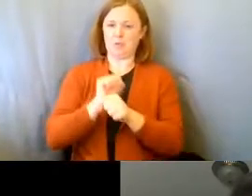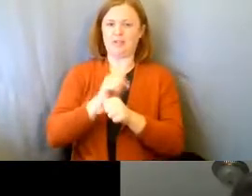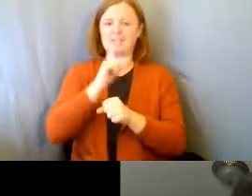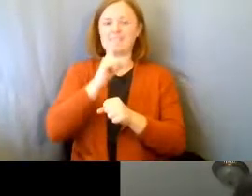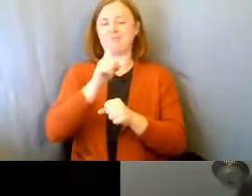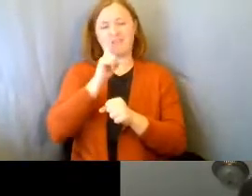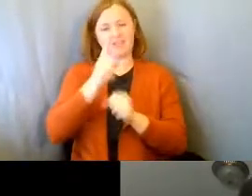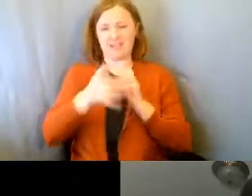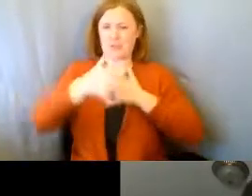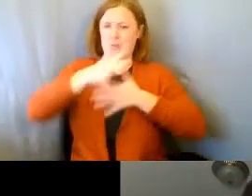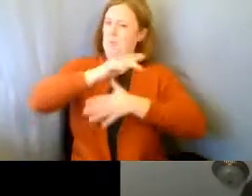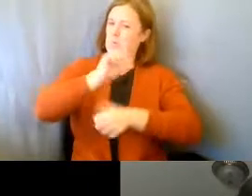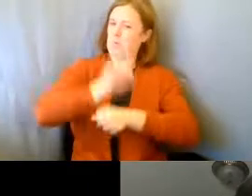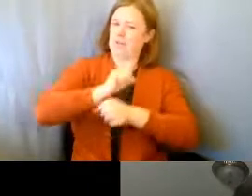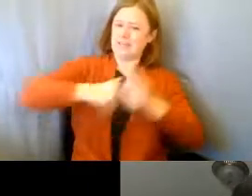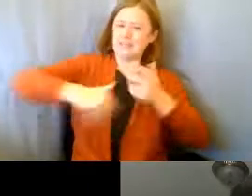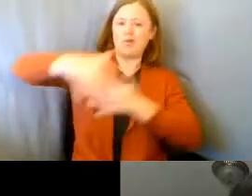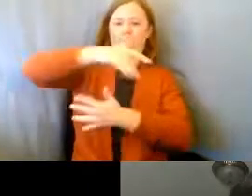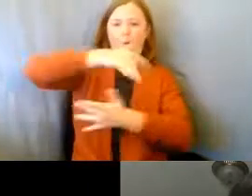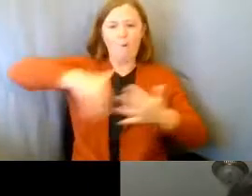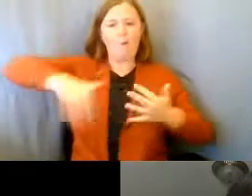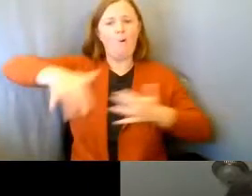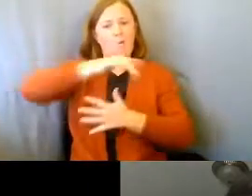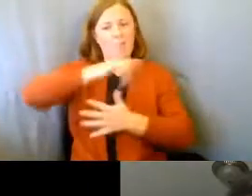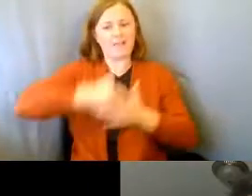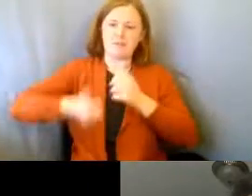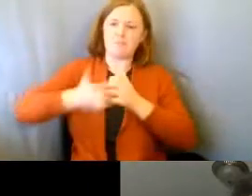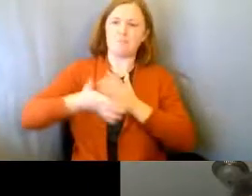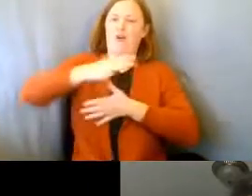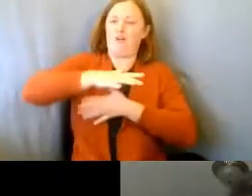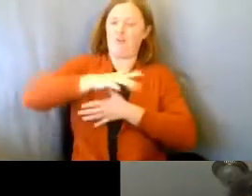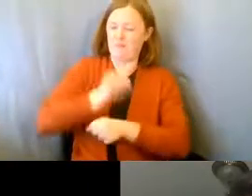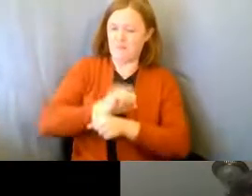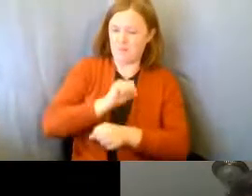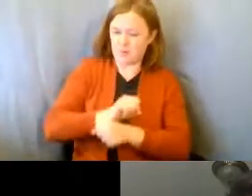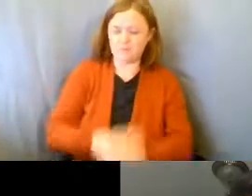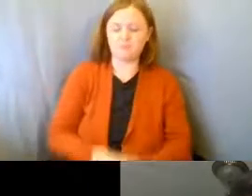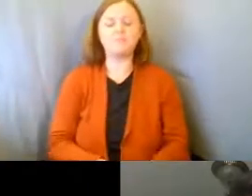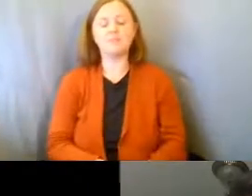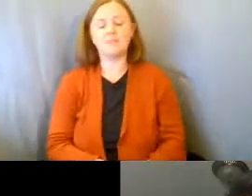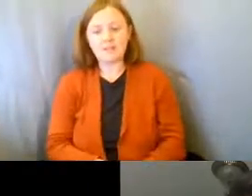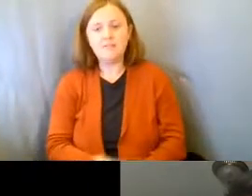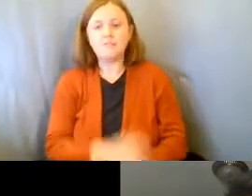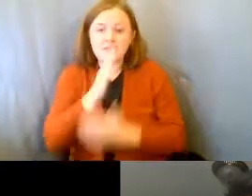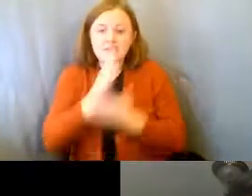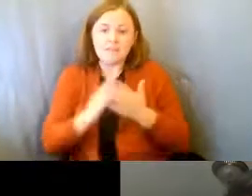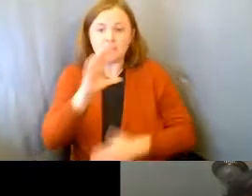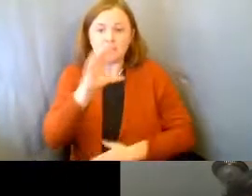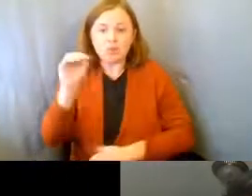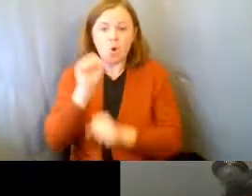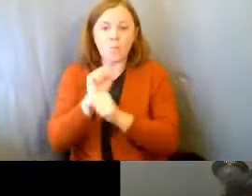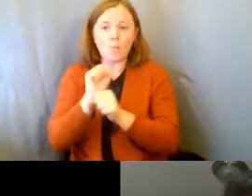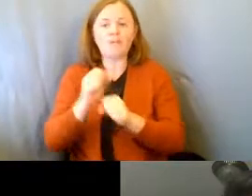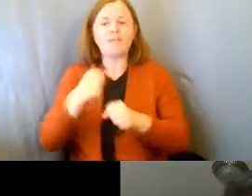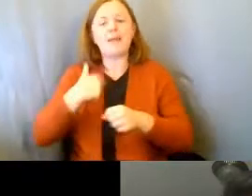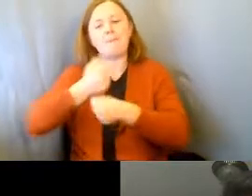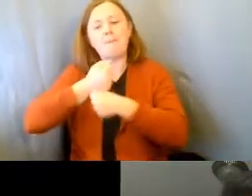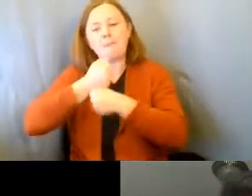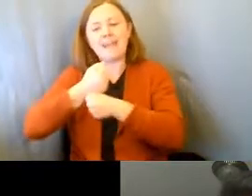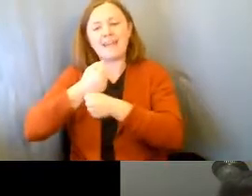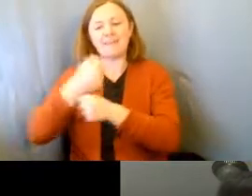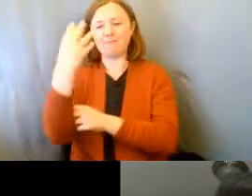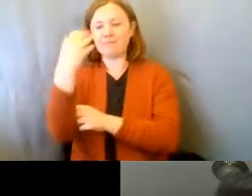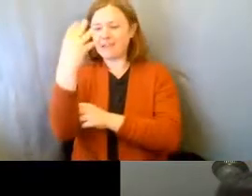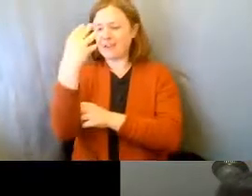socialization, right? So, but some of his co-workers have made videos and sent to